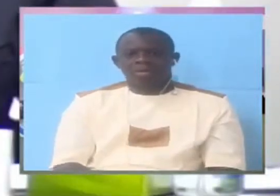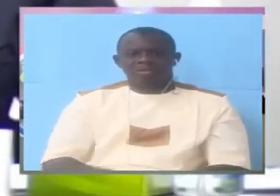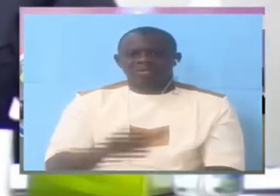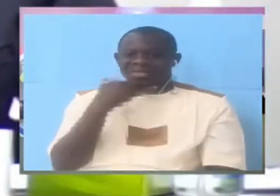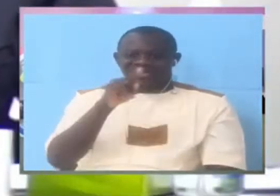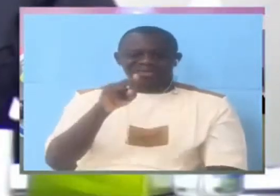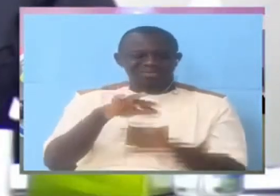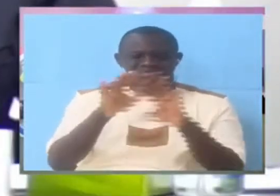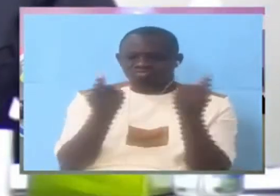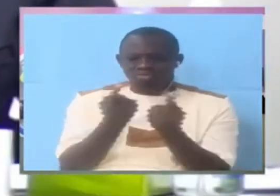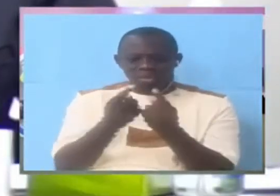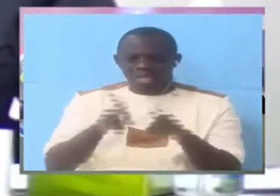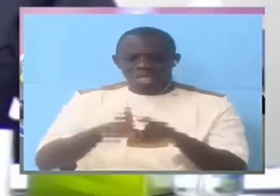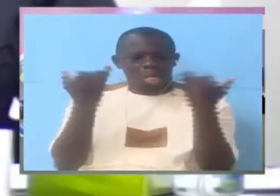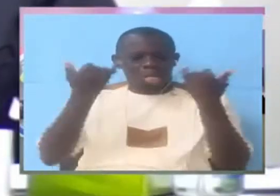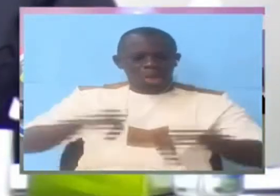institution?